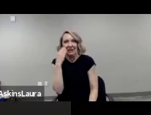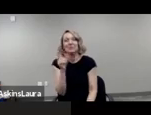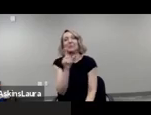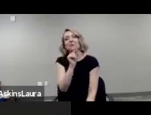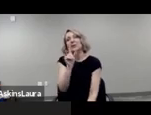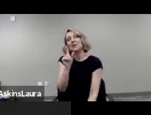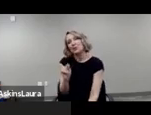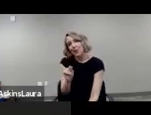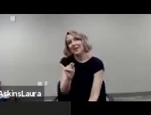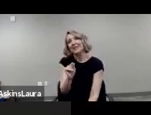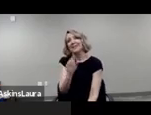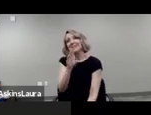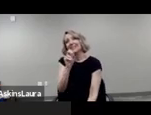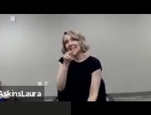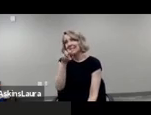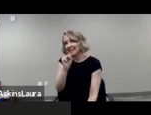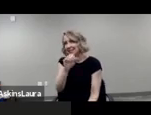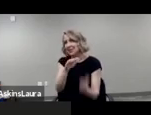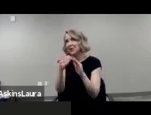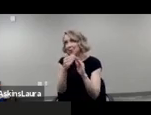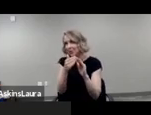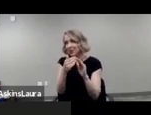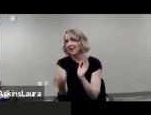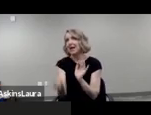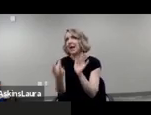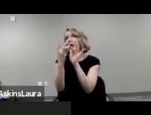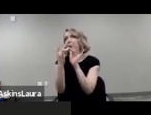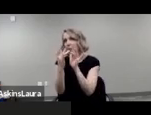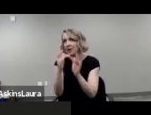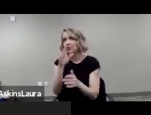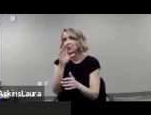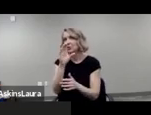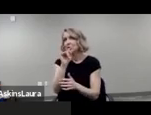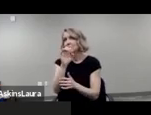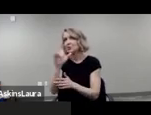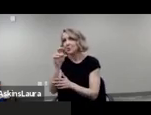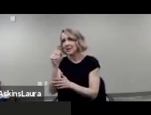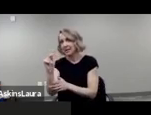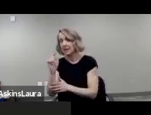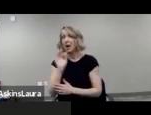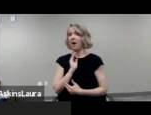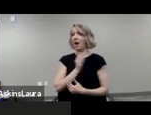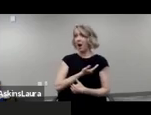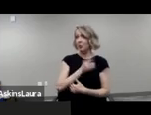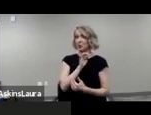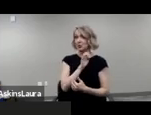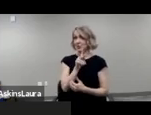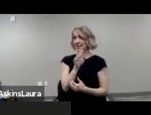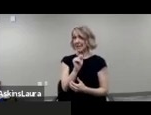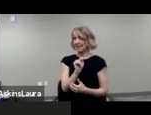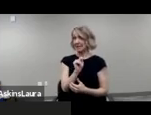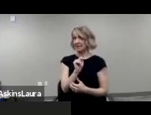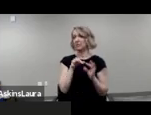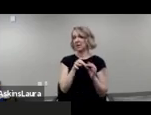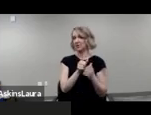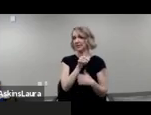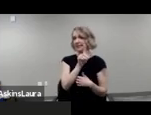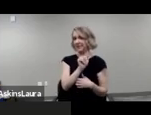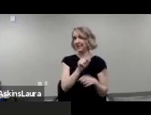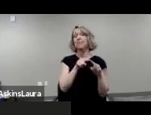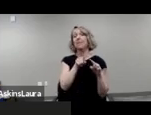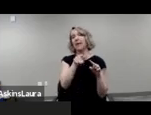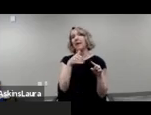census community outreach toolkit our um toolkit the one that focused on disability includes a link to it okay